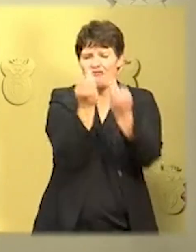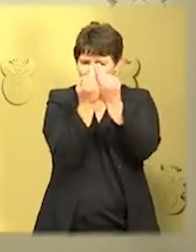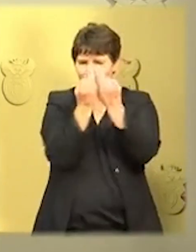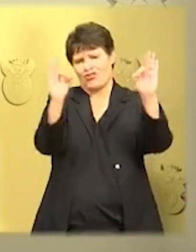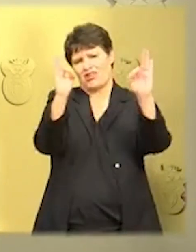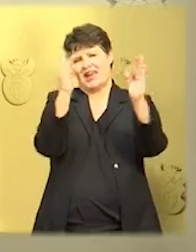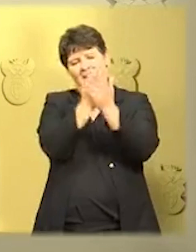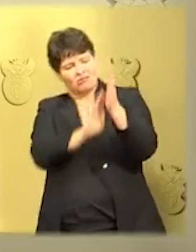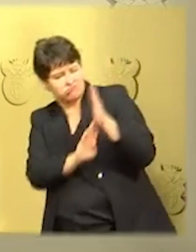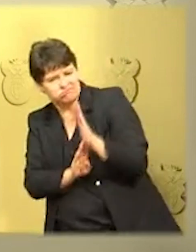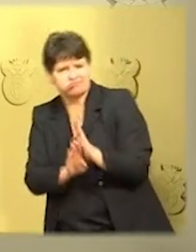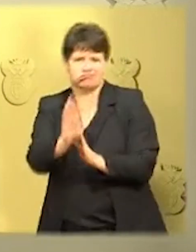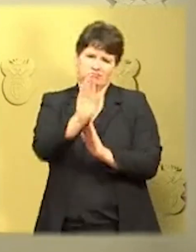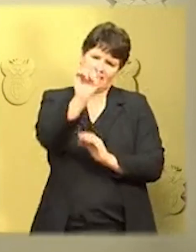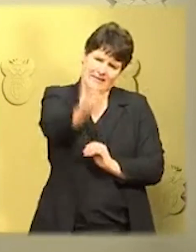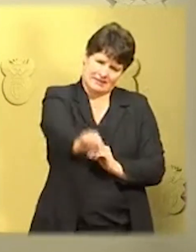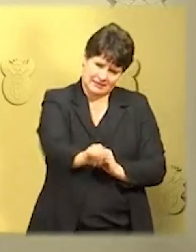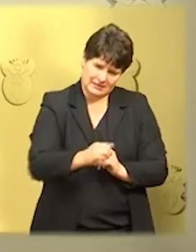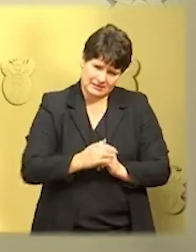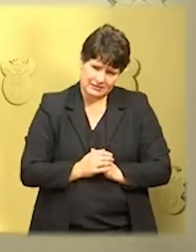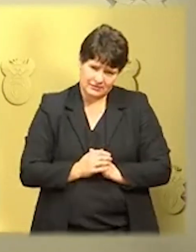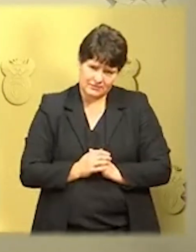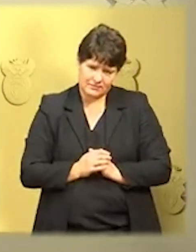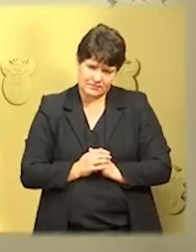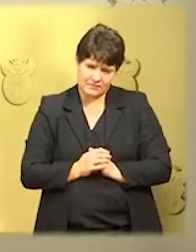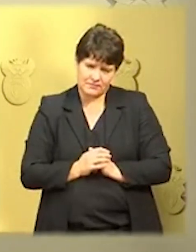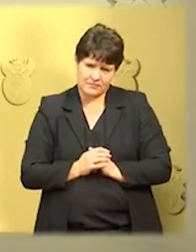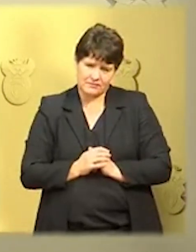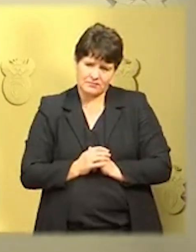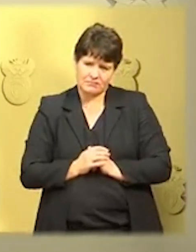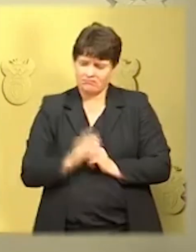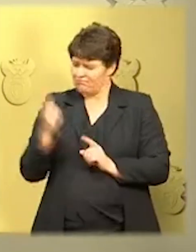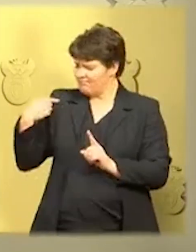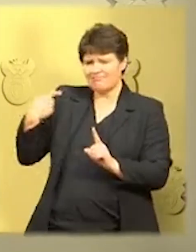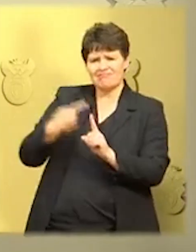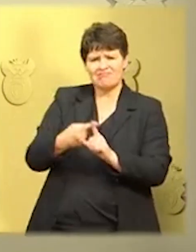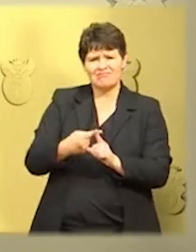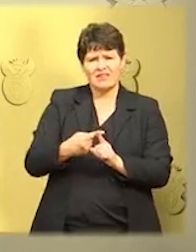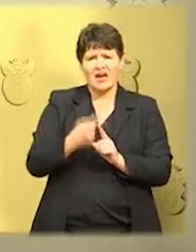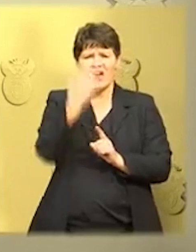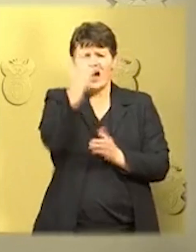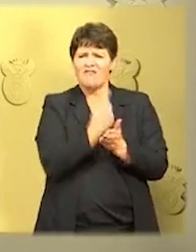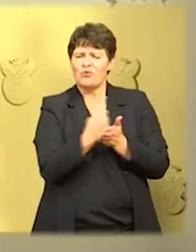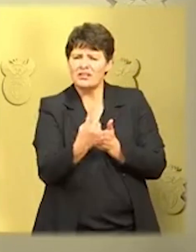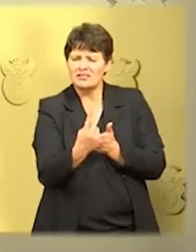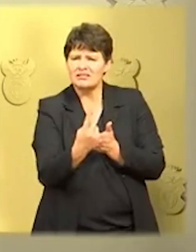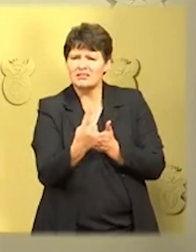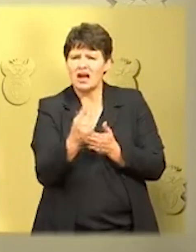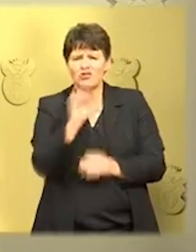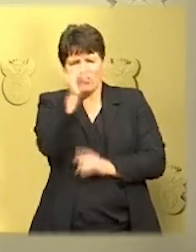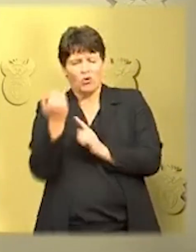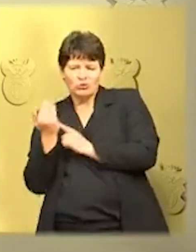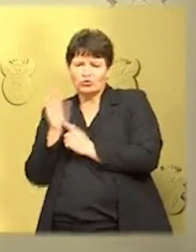During the past five weeks, we have demonstrated to the entire world what a nation can achieve with